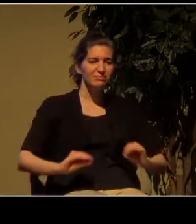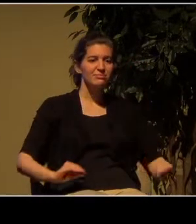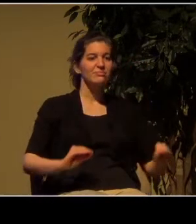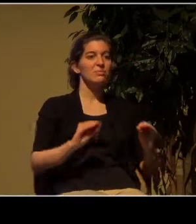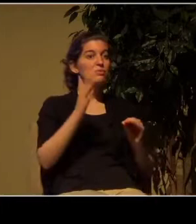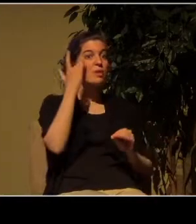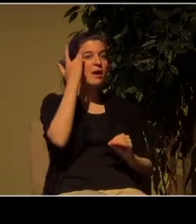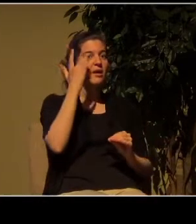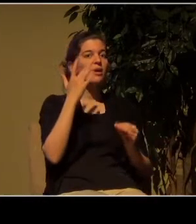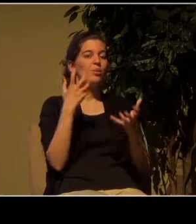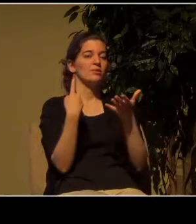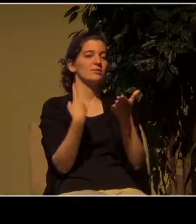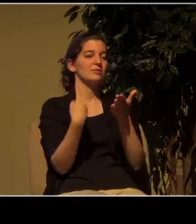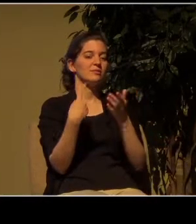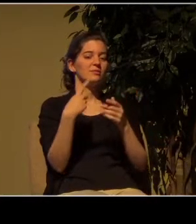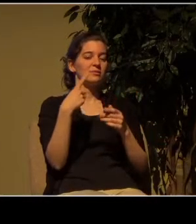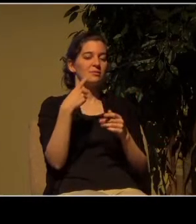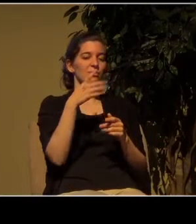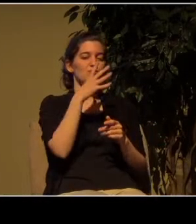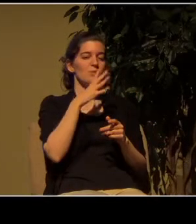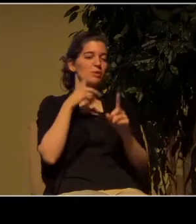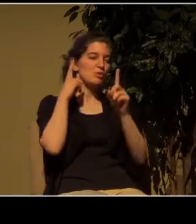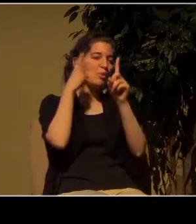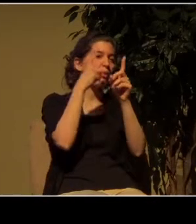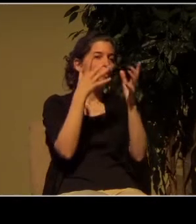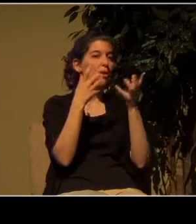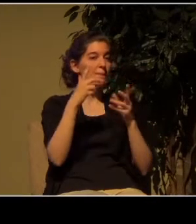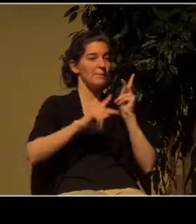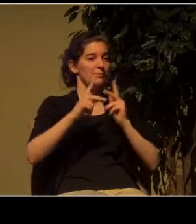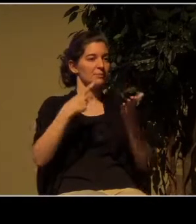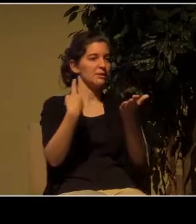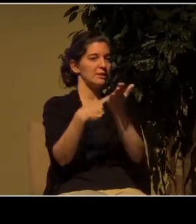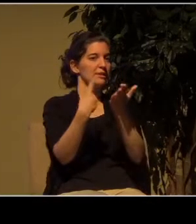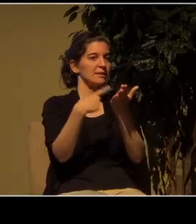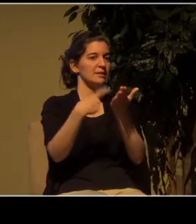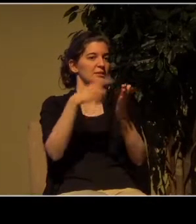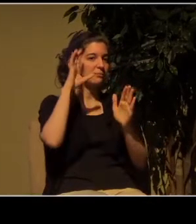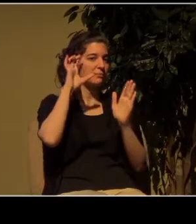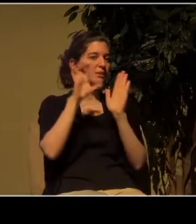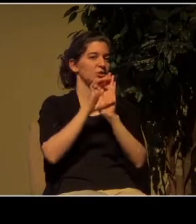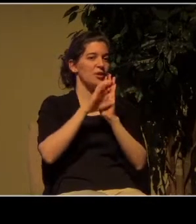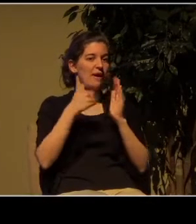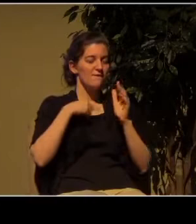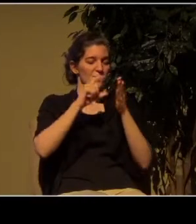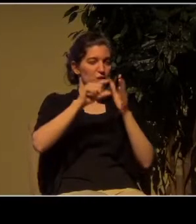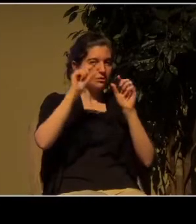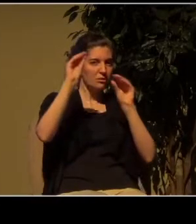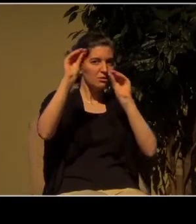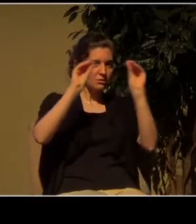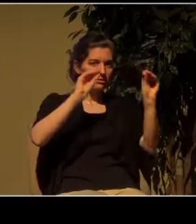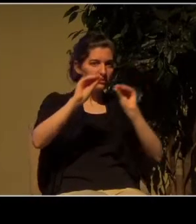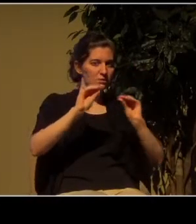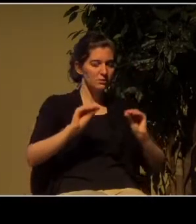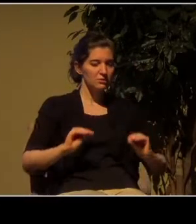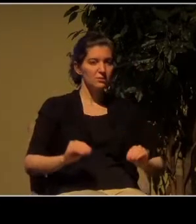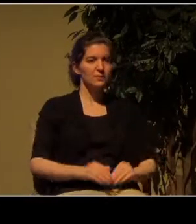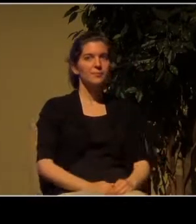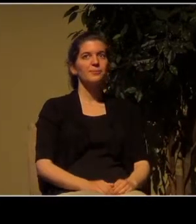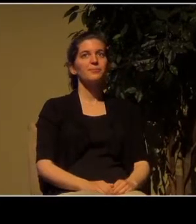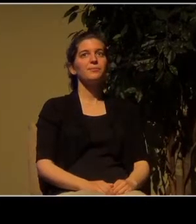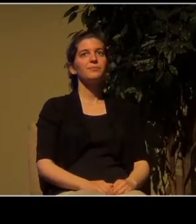people in conversation and so we've taken the liberty to produce a smaller version